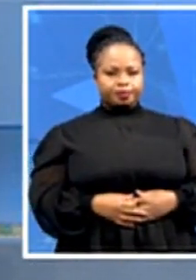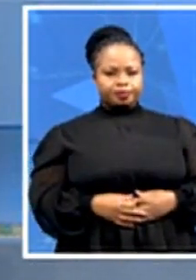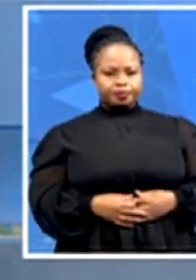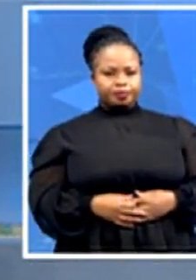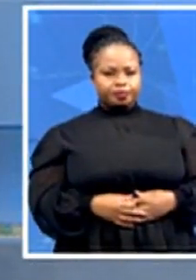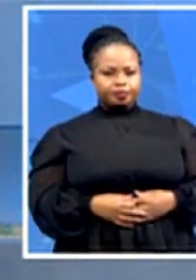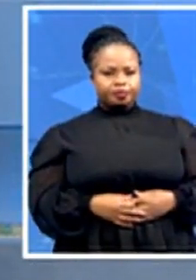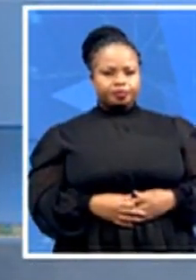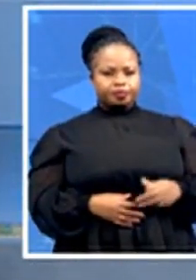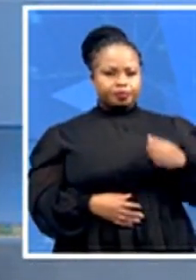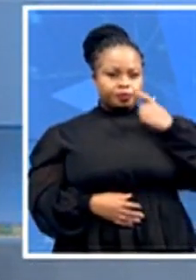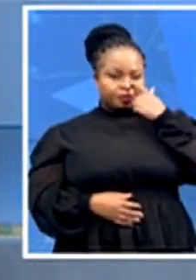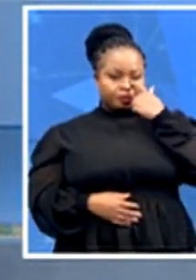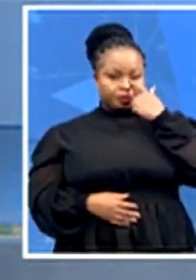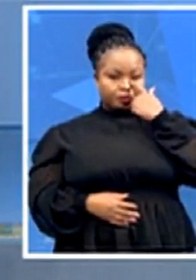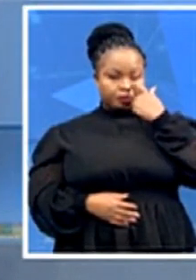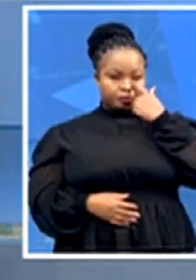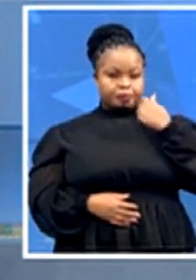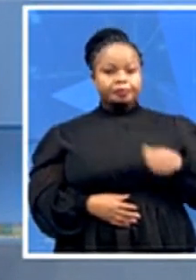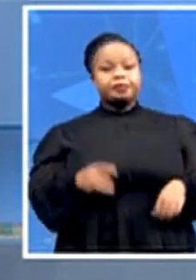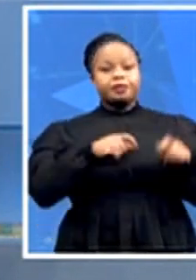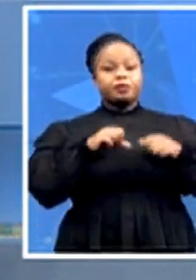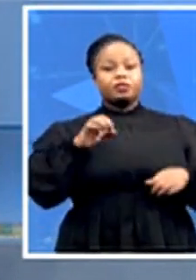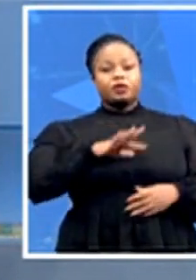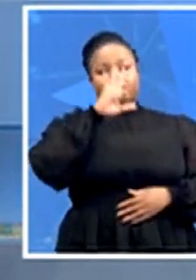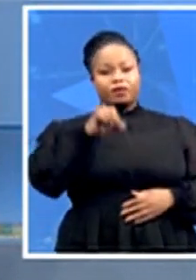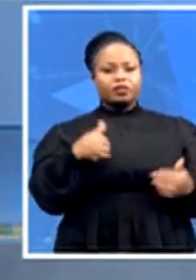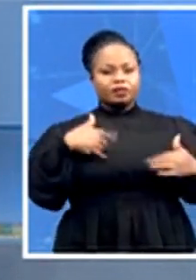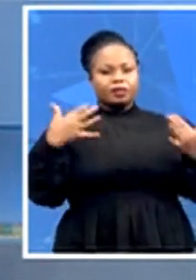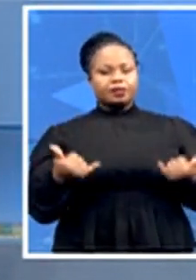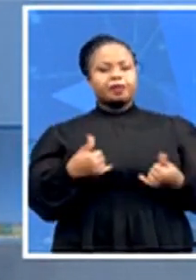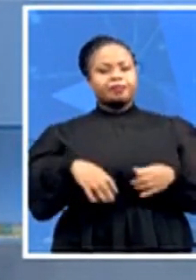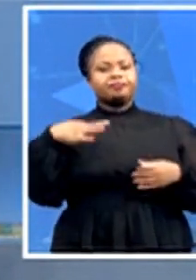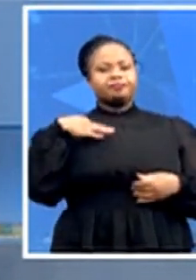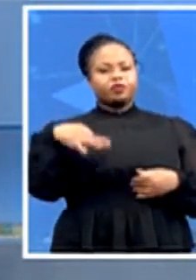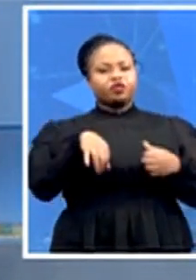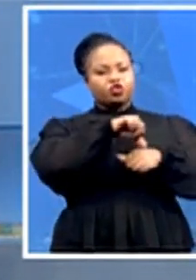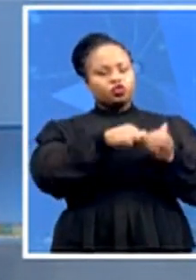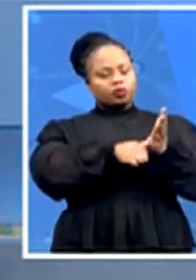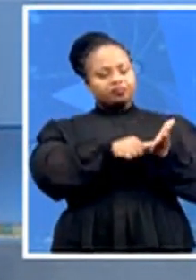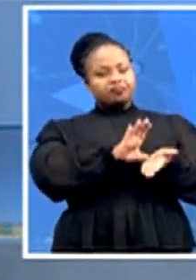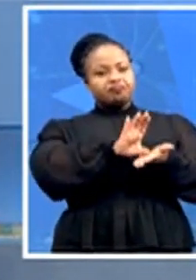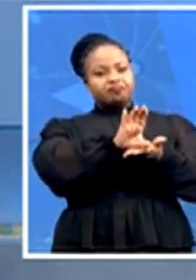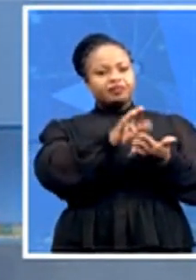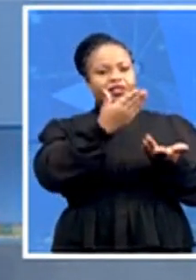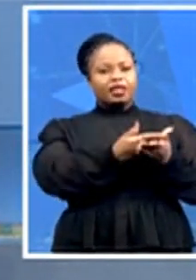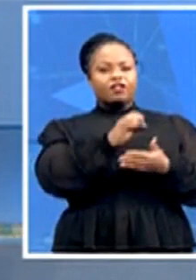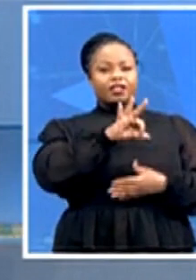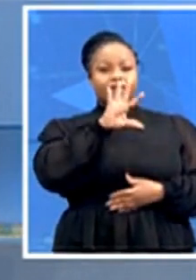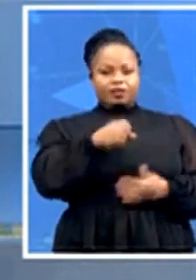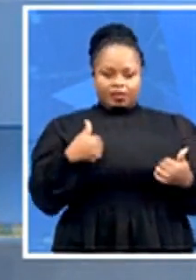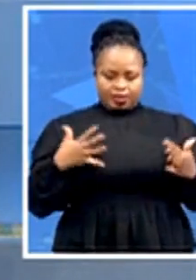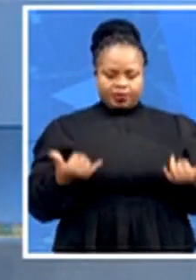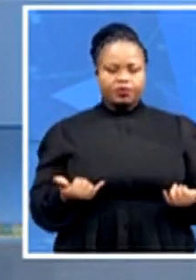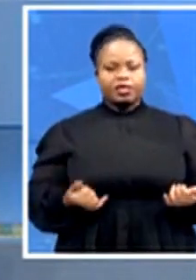Destitute South Africans can begin applying for the Social Relief of Distress grant from today. The 350 Rand Social Relief